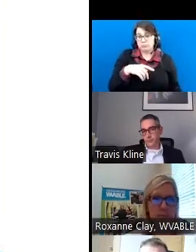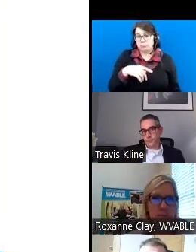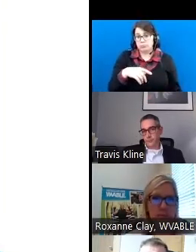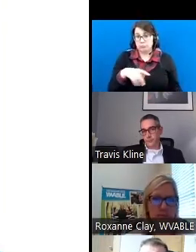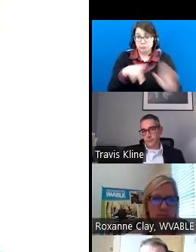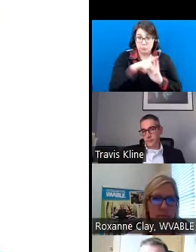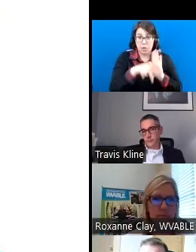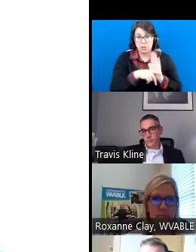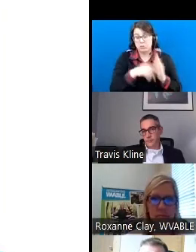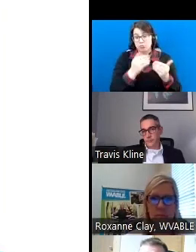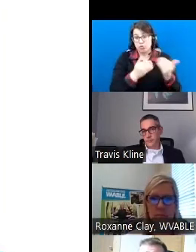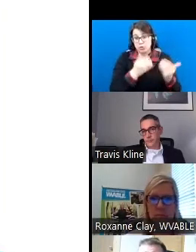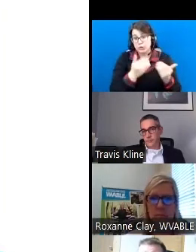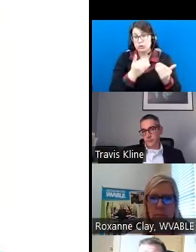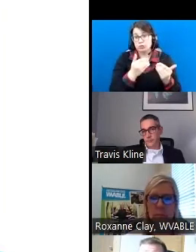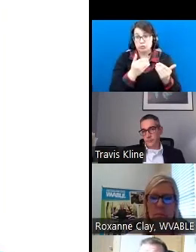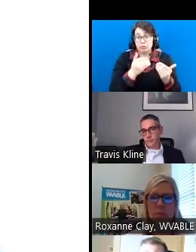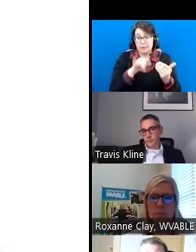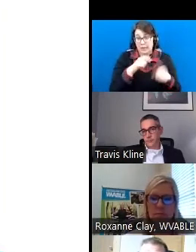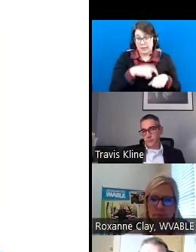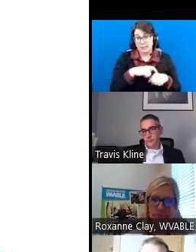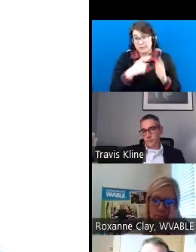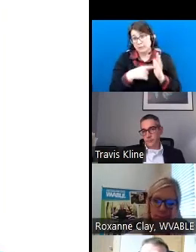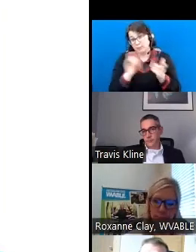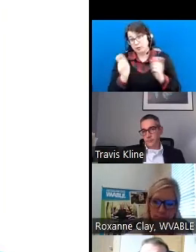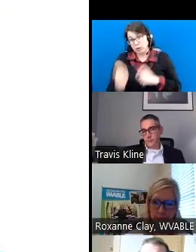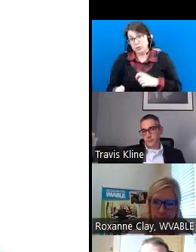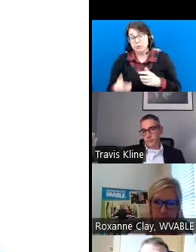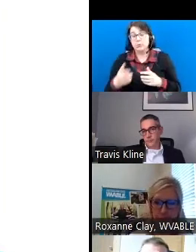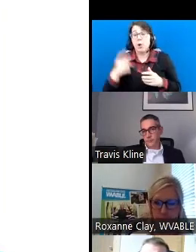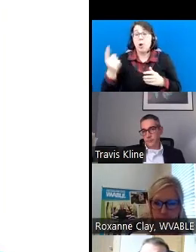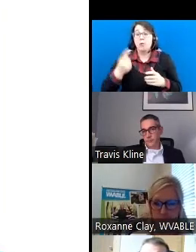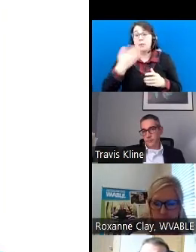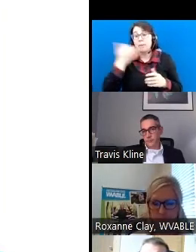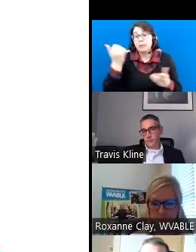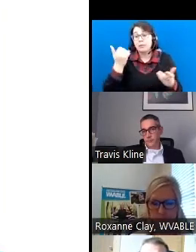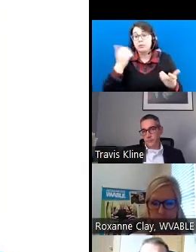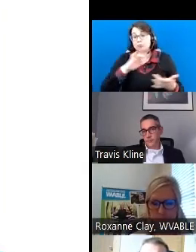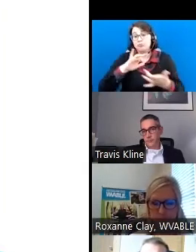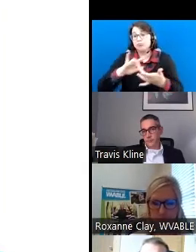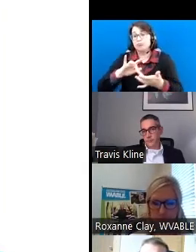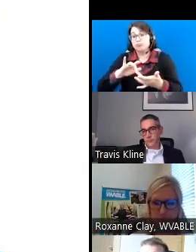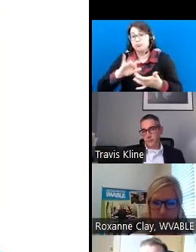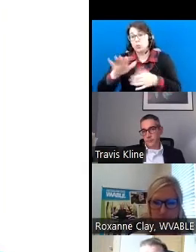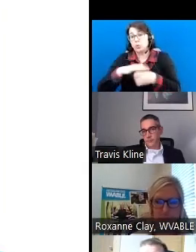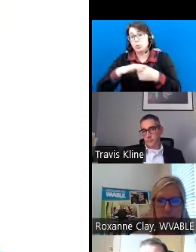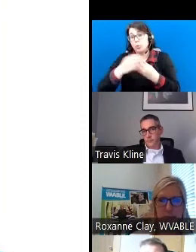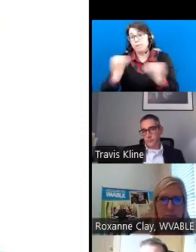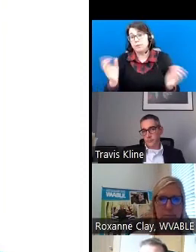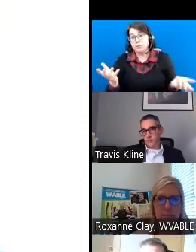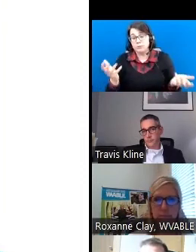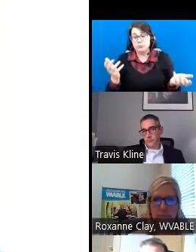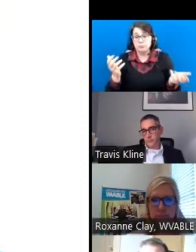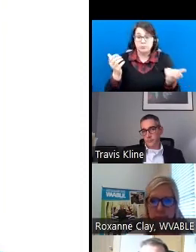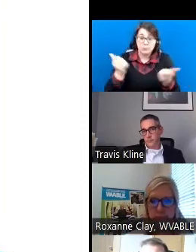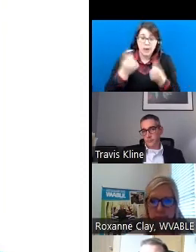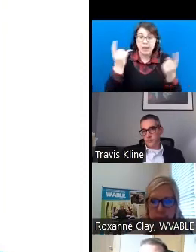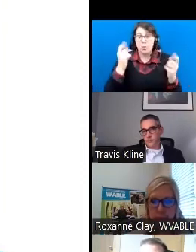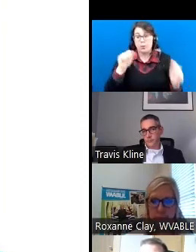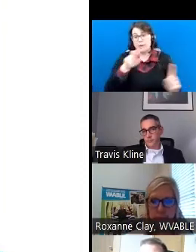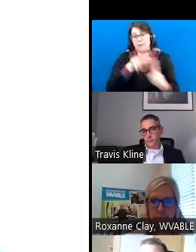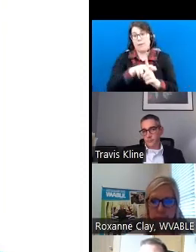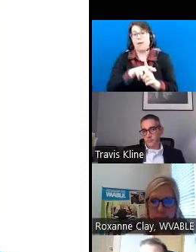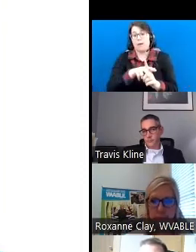time. And sometimes those things do change. So it's always best just to check with your local office. Anyone can apply for services.